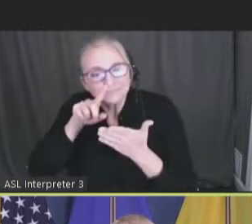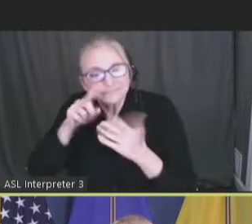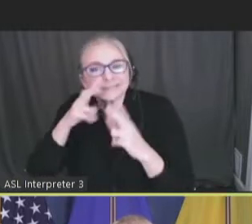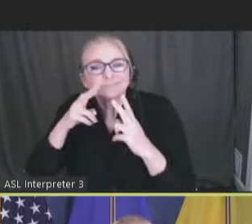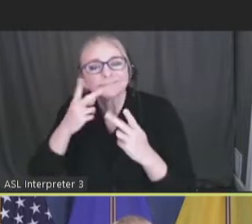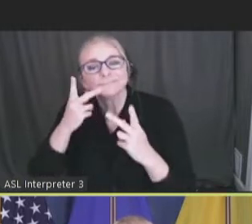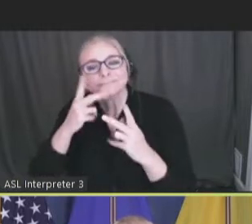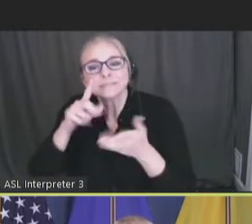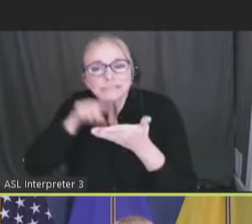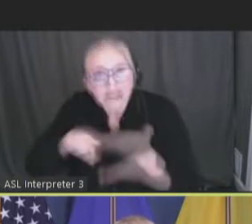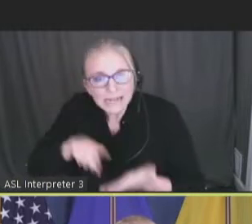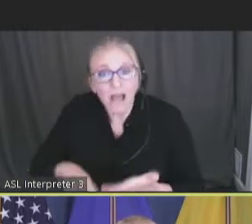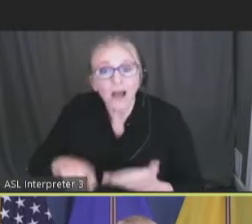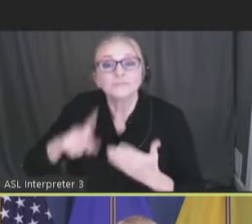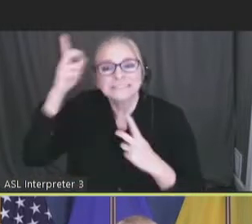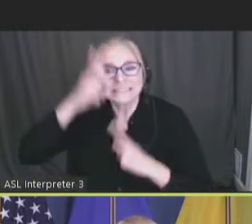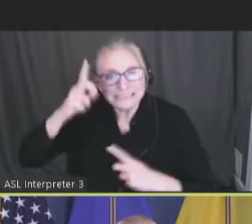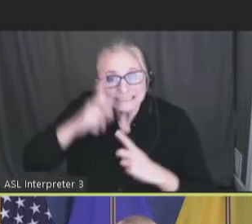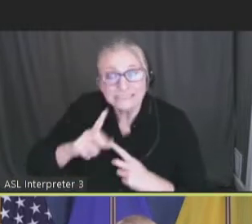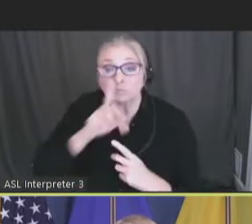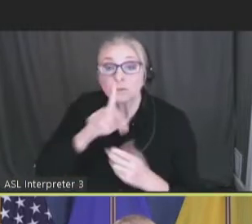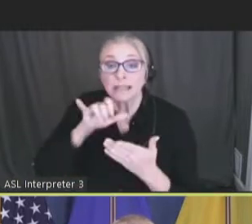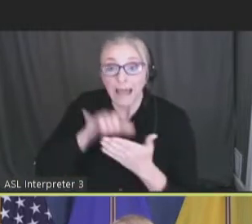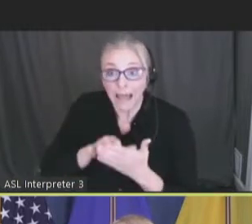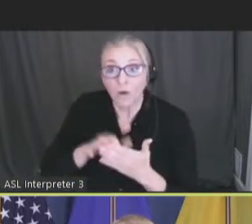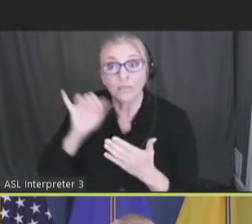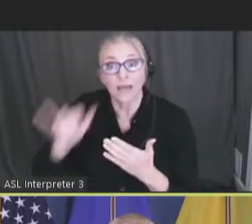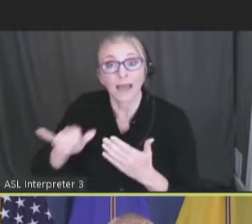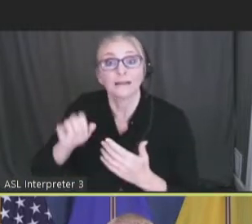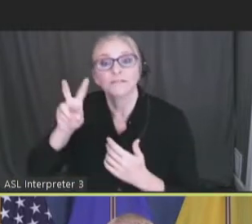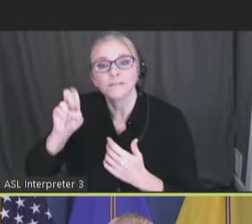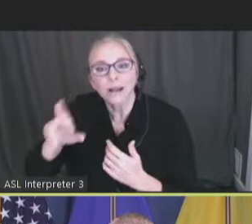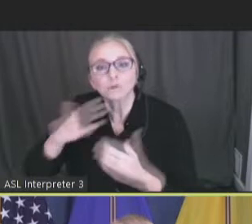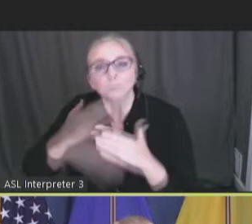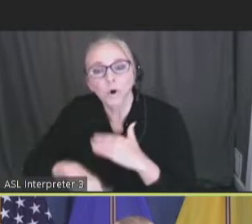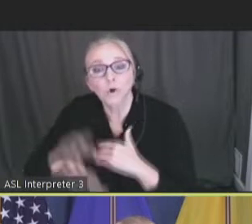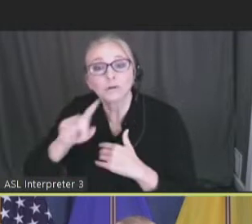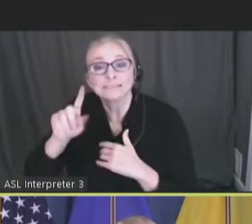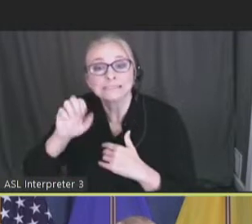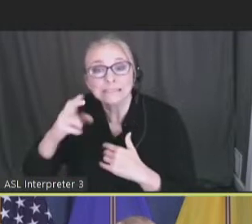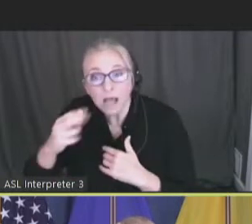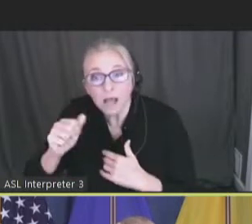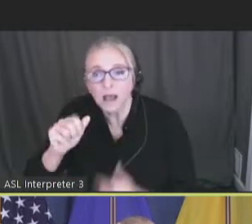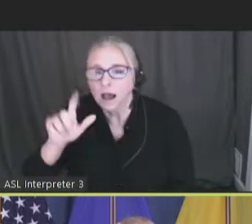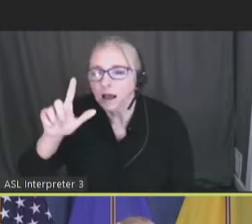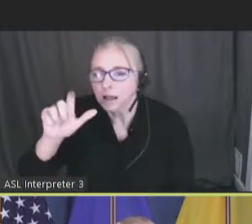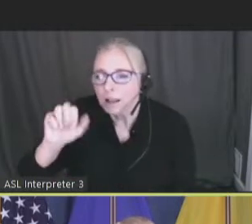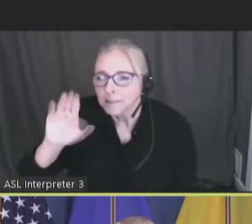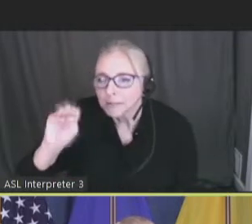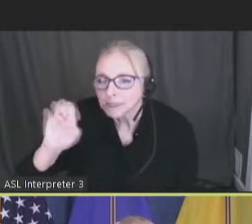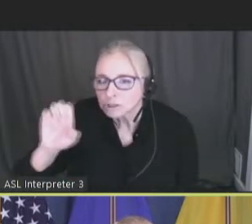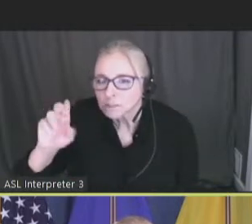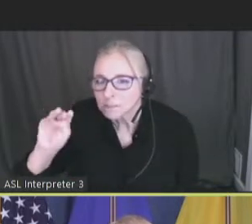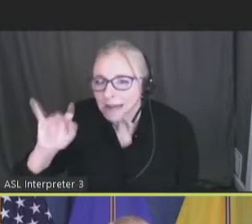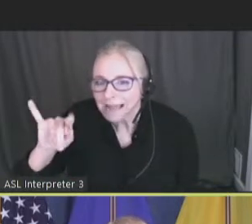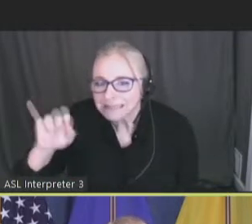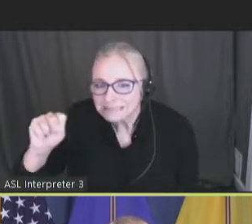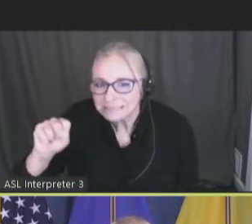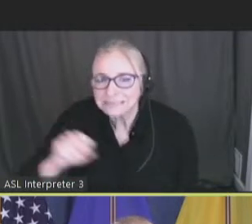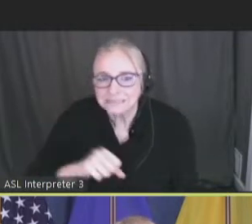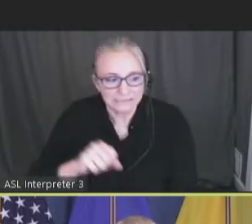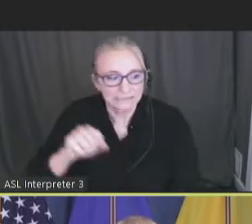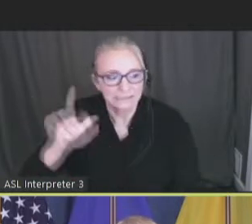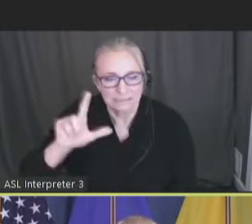-phase research with the potential to help people from vector-borne diseases like Zika and Leishmaniasis. We heard a fascinating panel